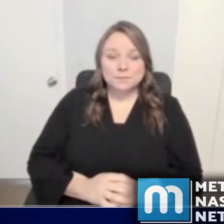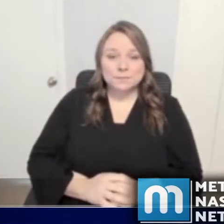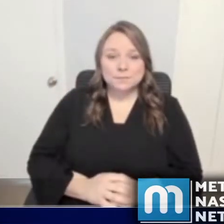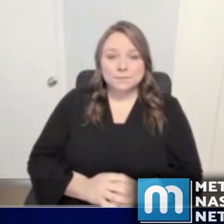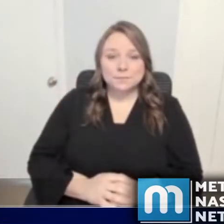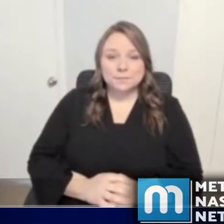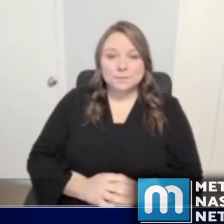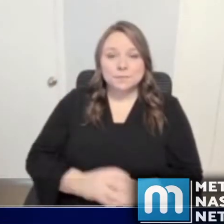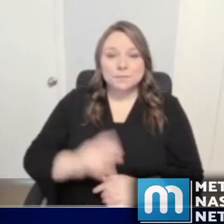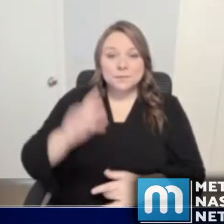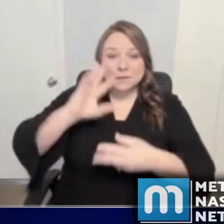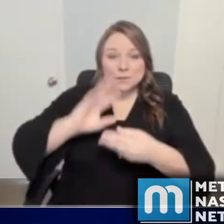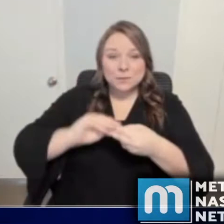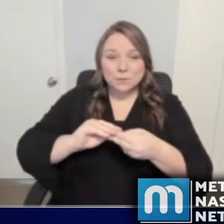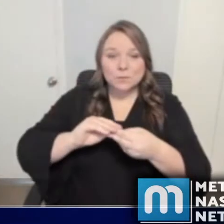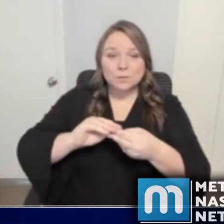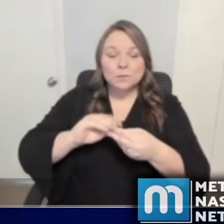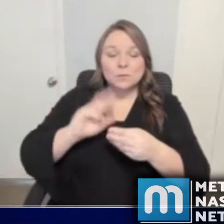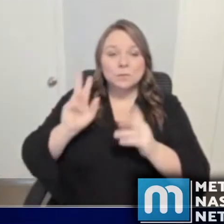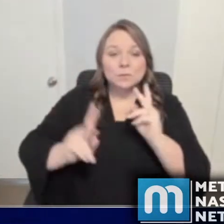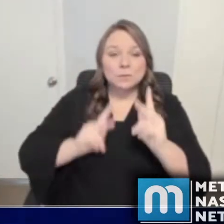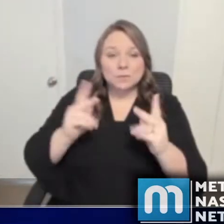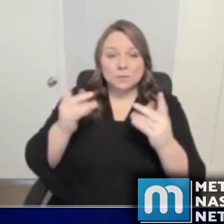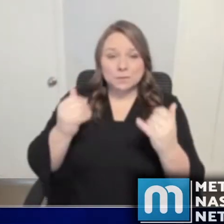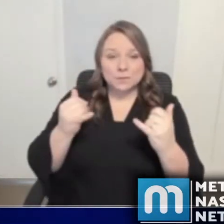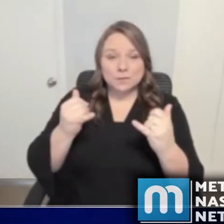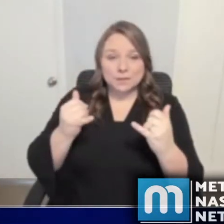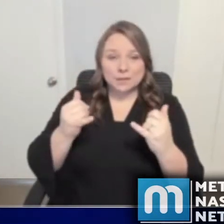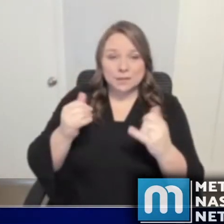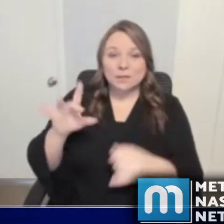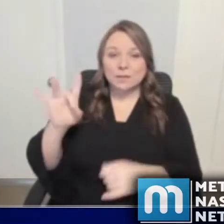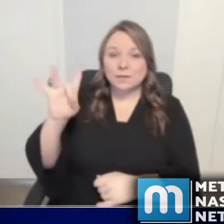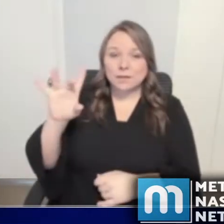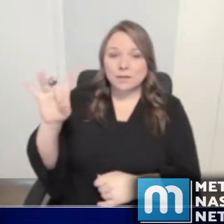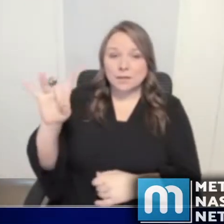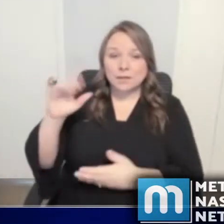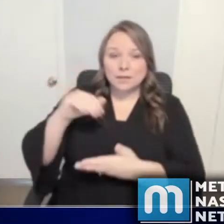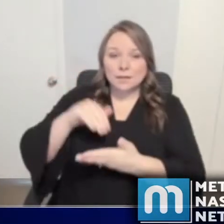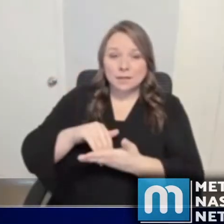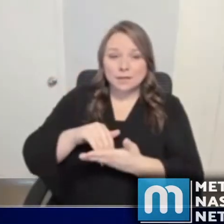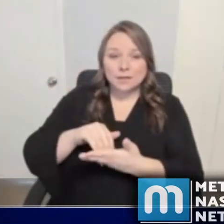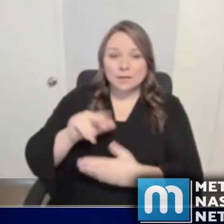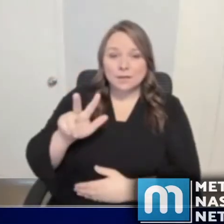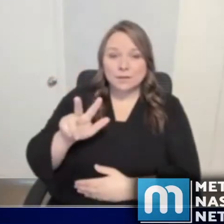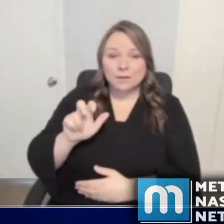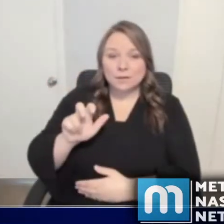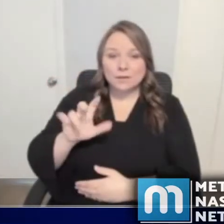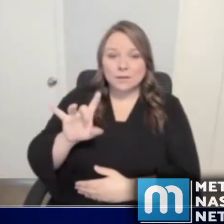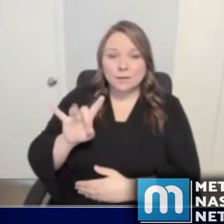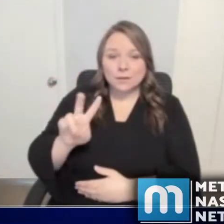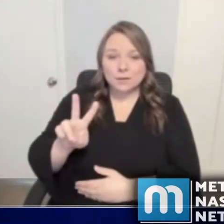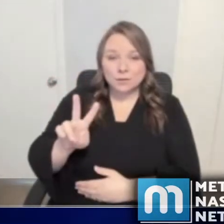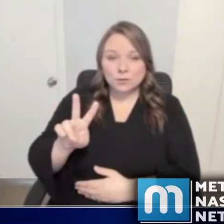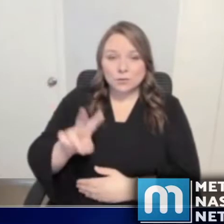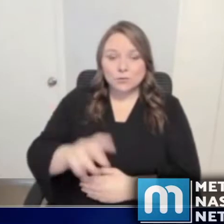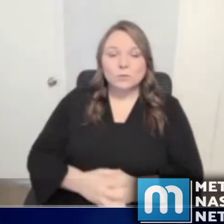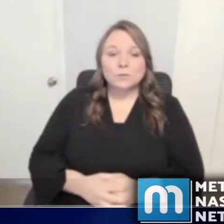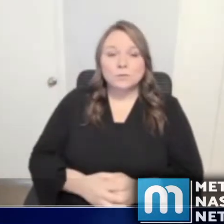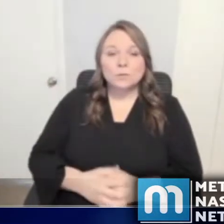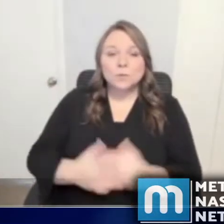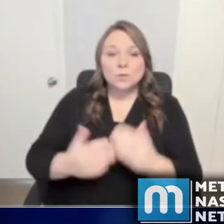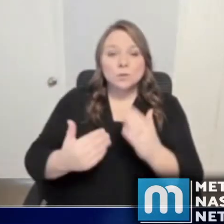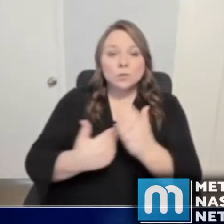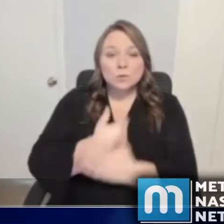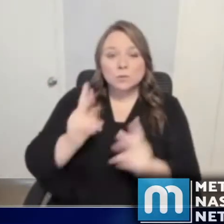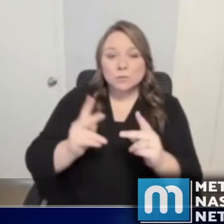Total number of cases is now at 88,382. New cases since